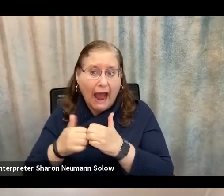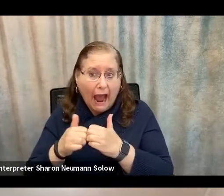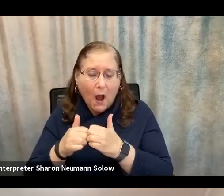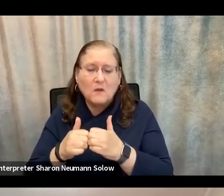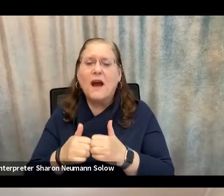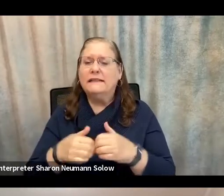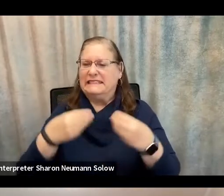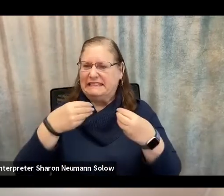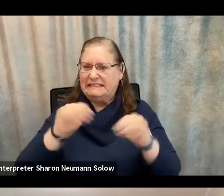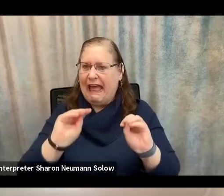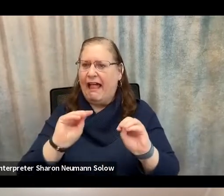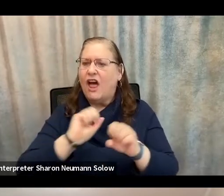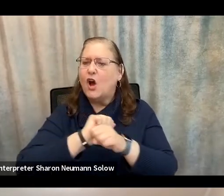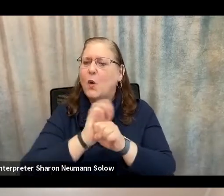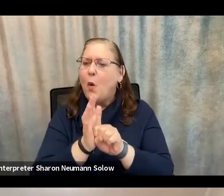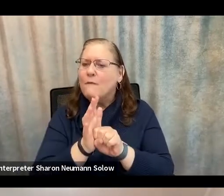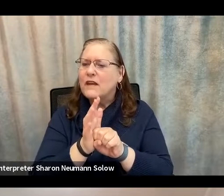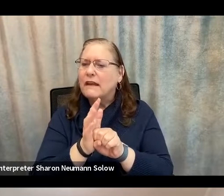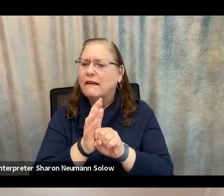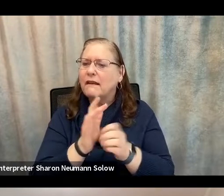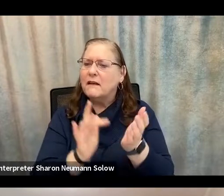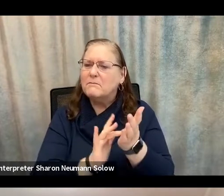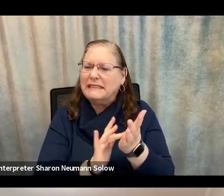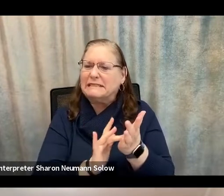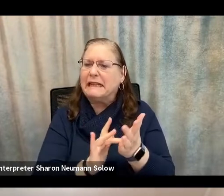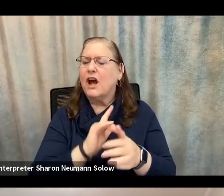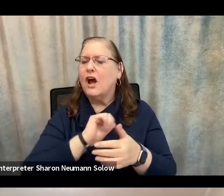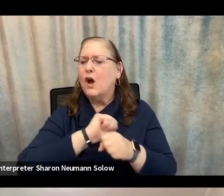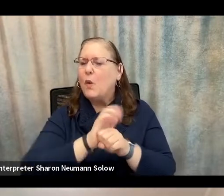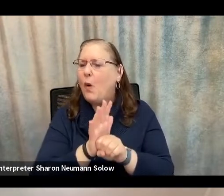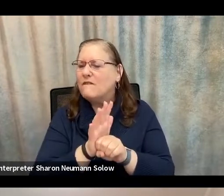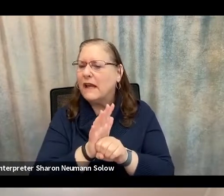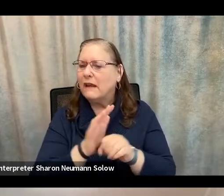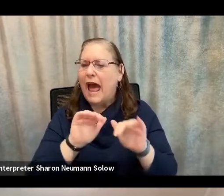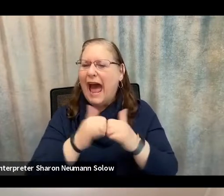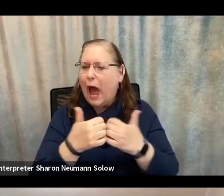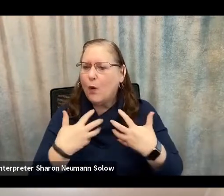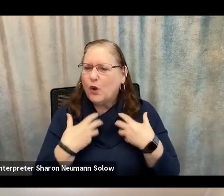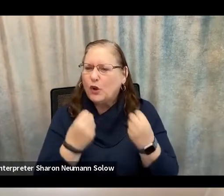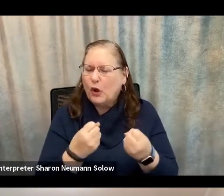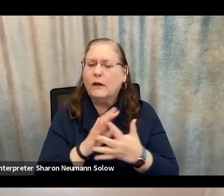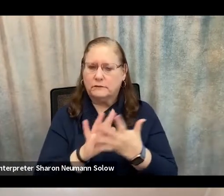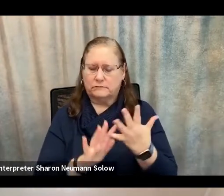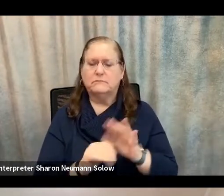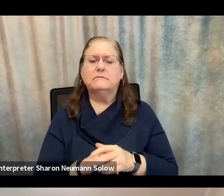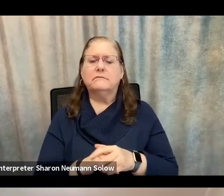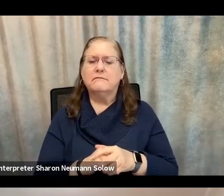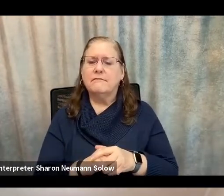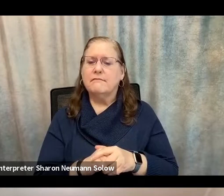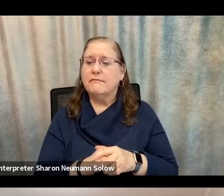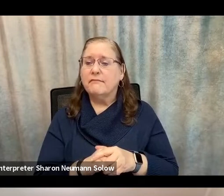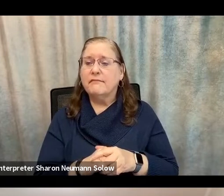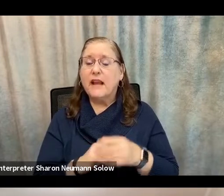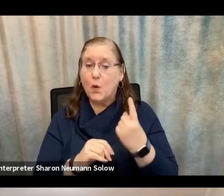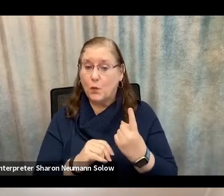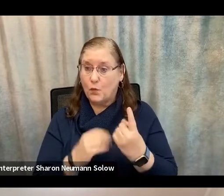COVID treatments and cures. So let's talk about some fake COVID treatment and cures. One thing that